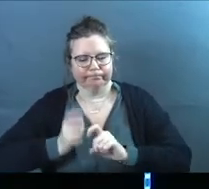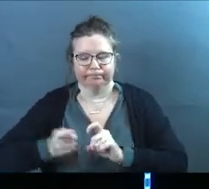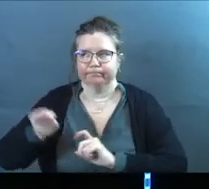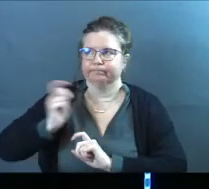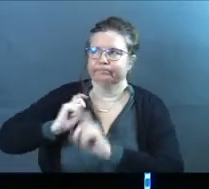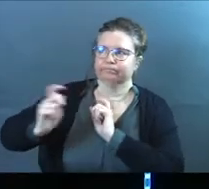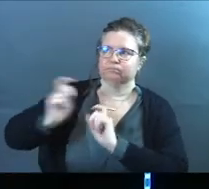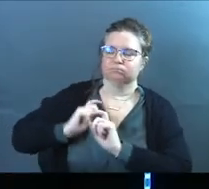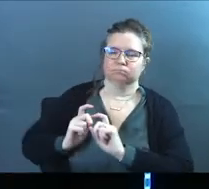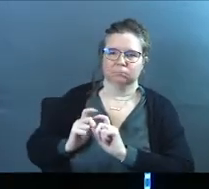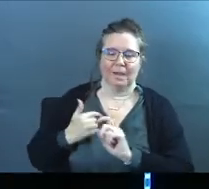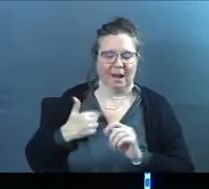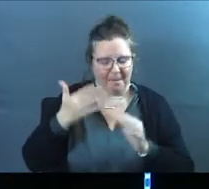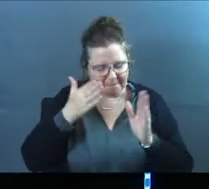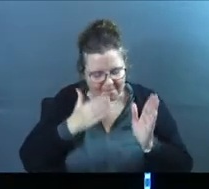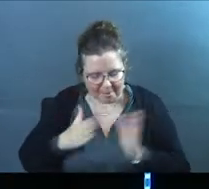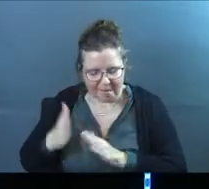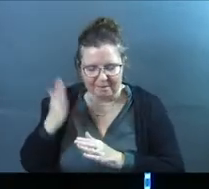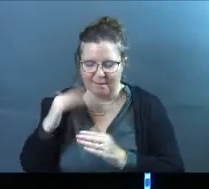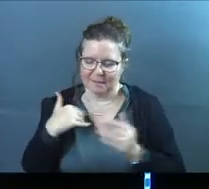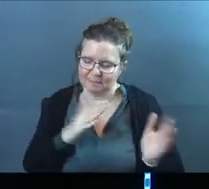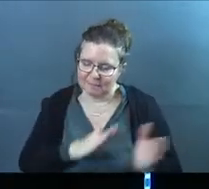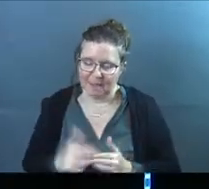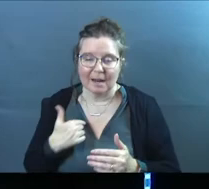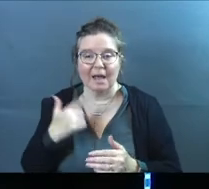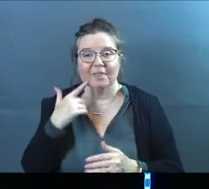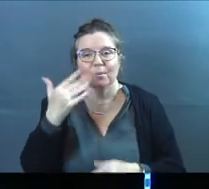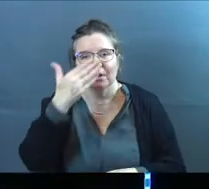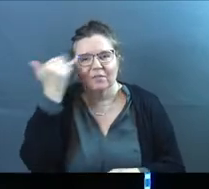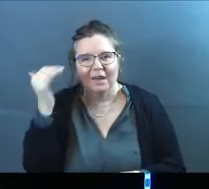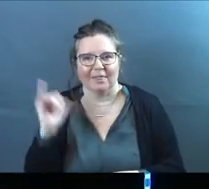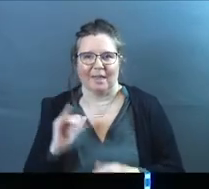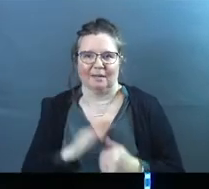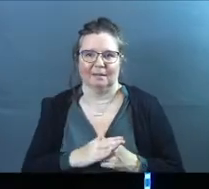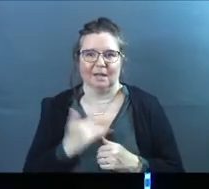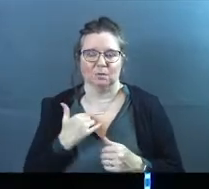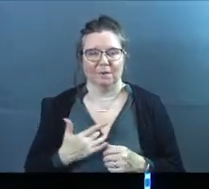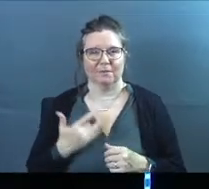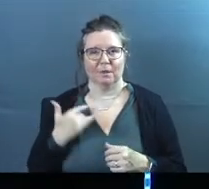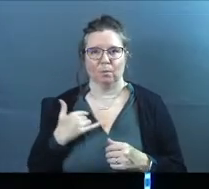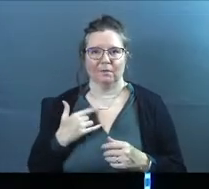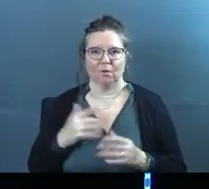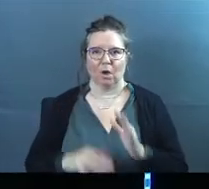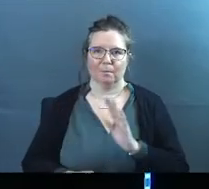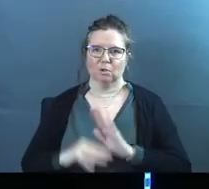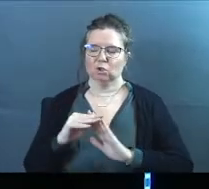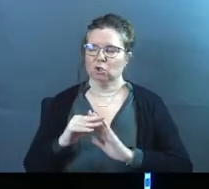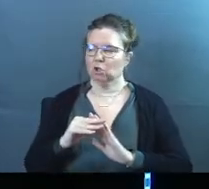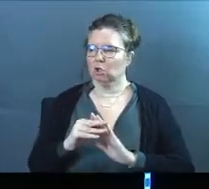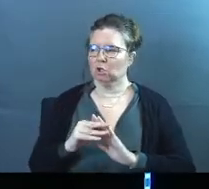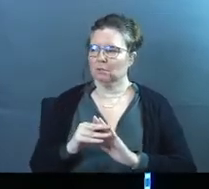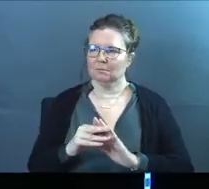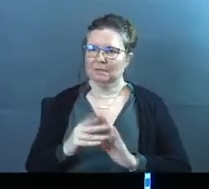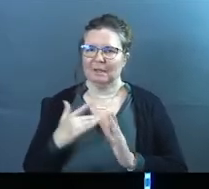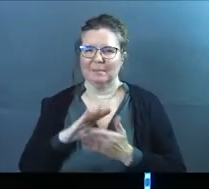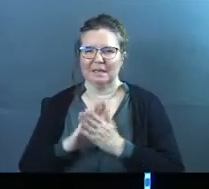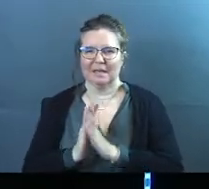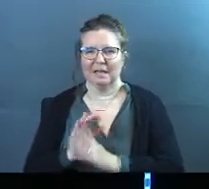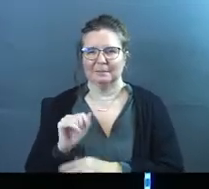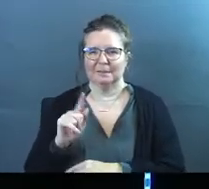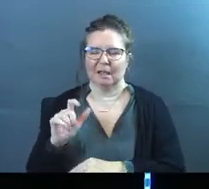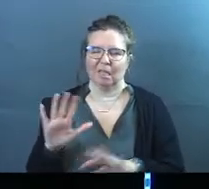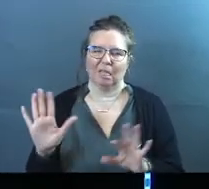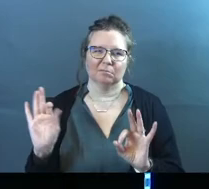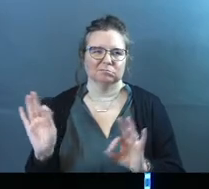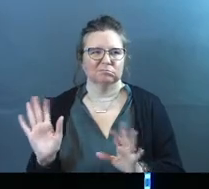you're with me forever. Come on, I've got plans. And I think we forget that as we feel like we've gotten to a mature place. It gets stale, and we're like, I don't